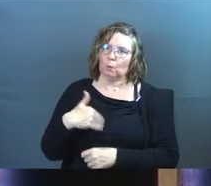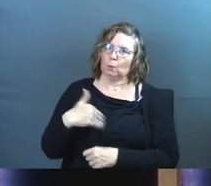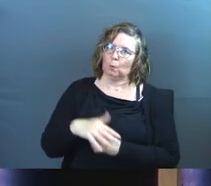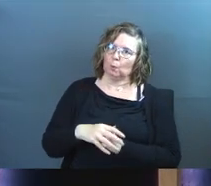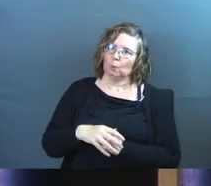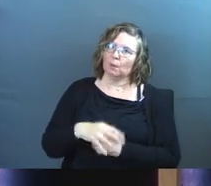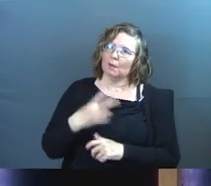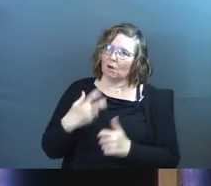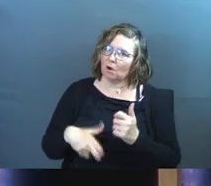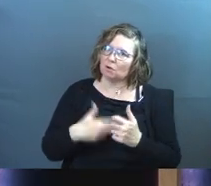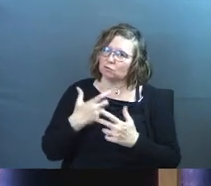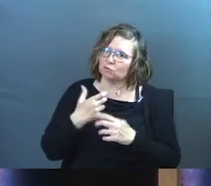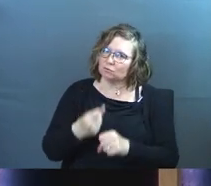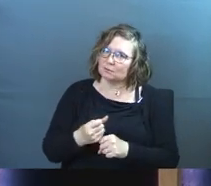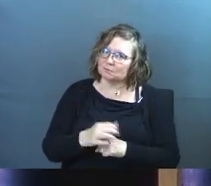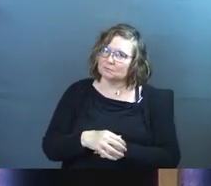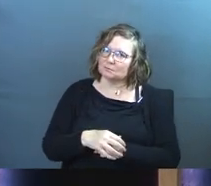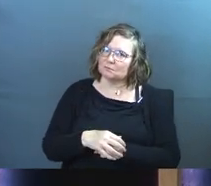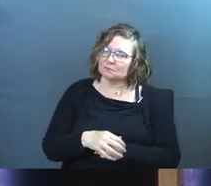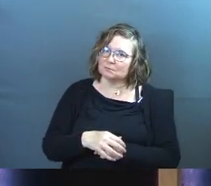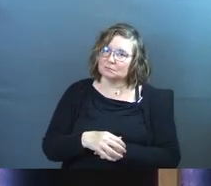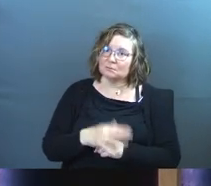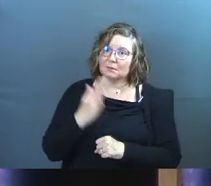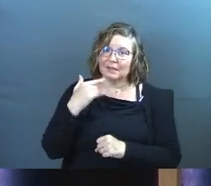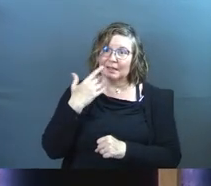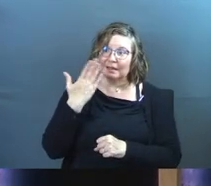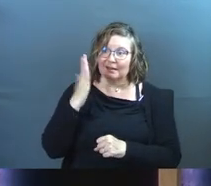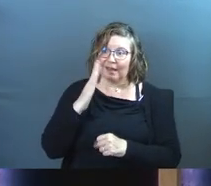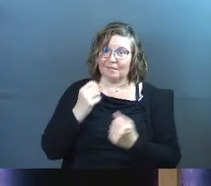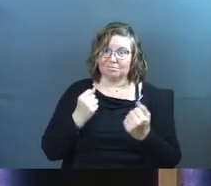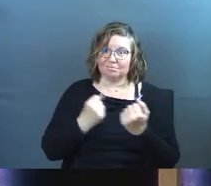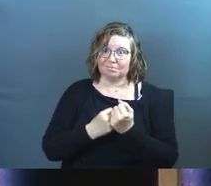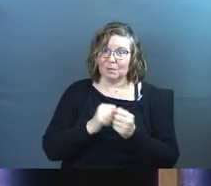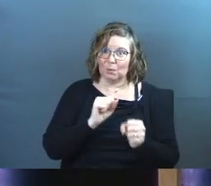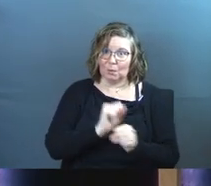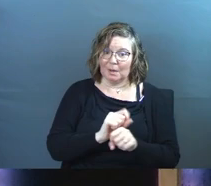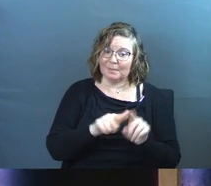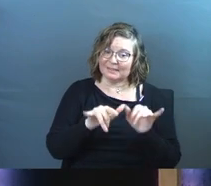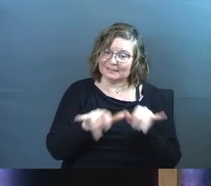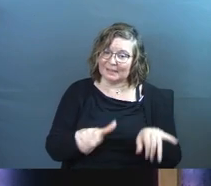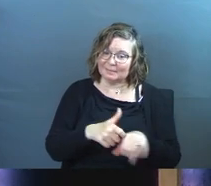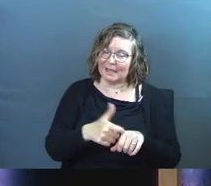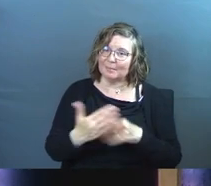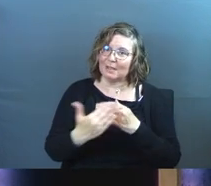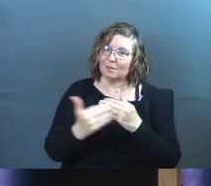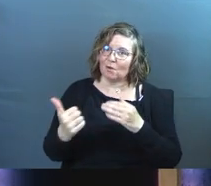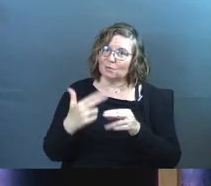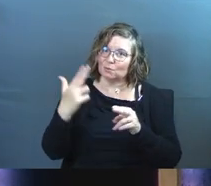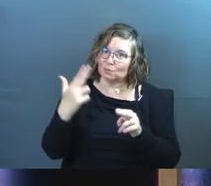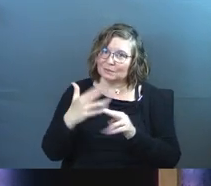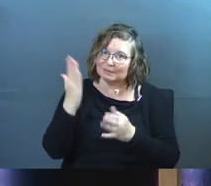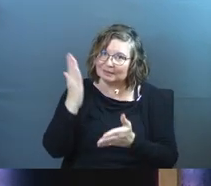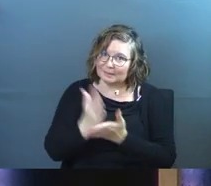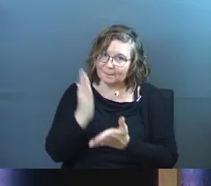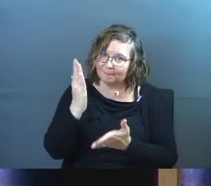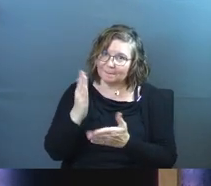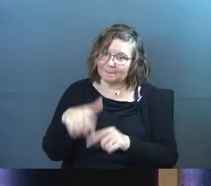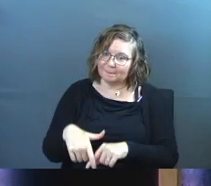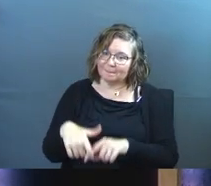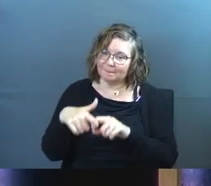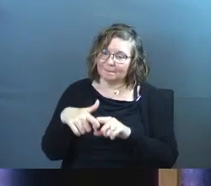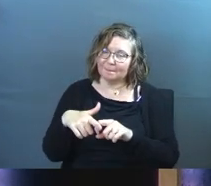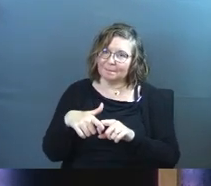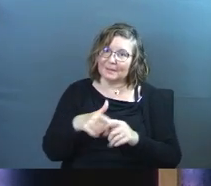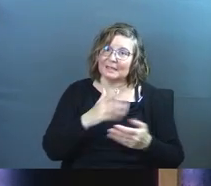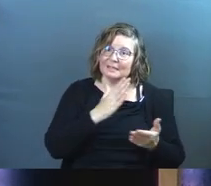It's hard to trust because God's pro-work, but he calls us to stop because in the stopping is the trusting and the